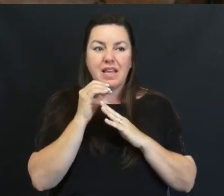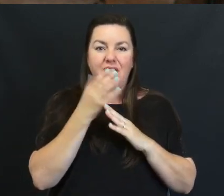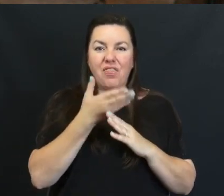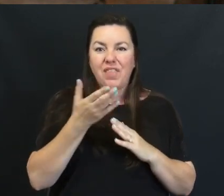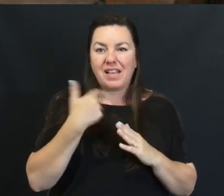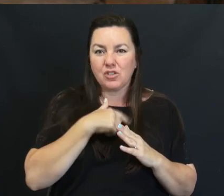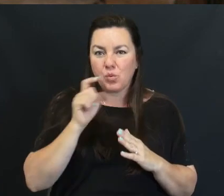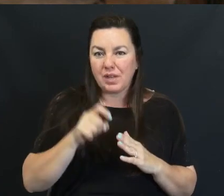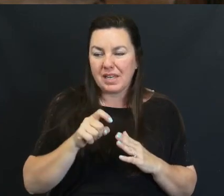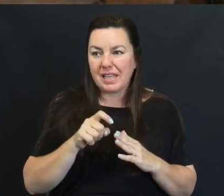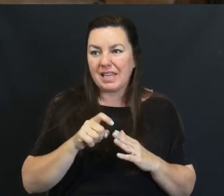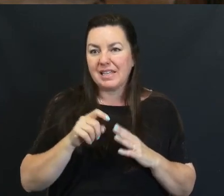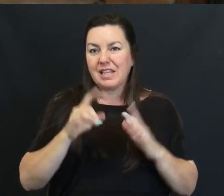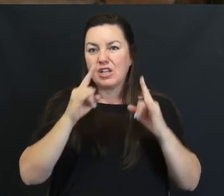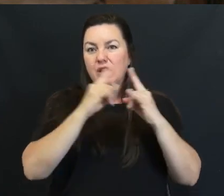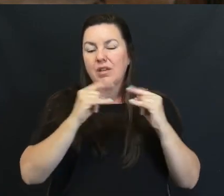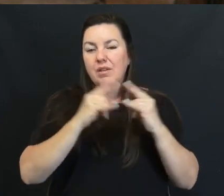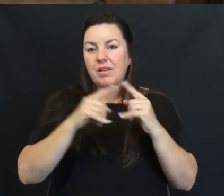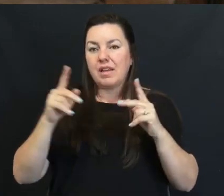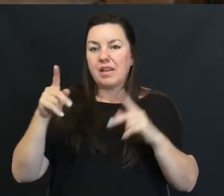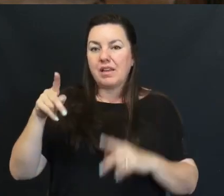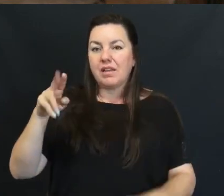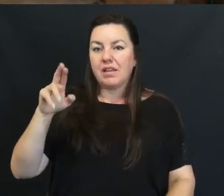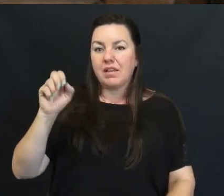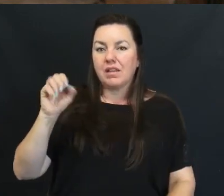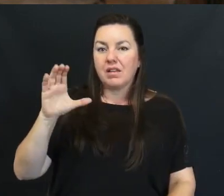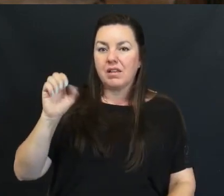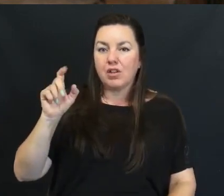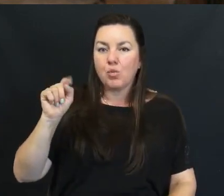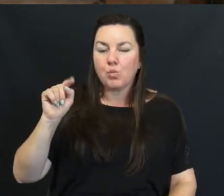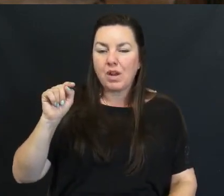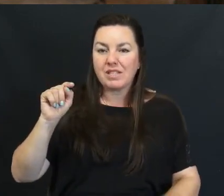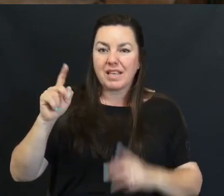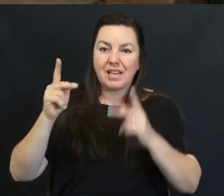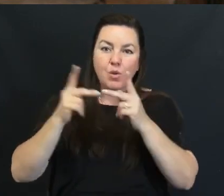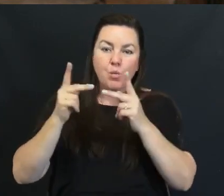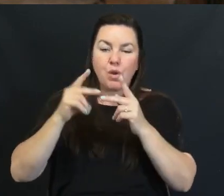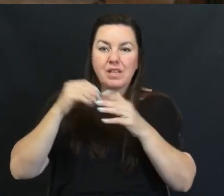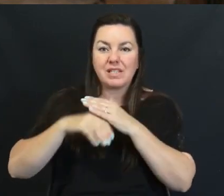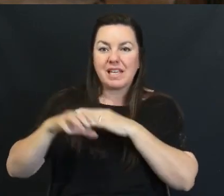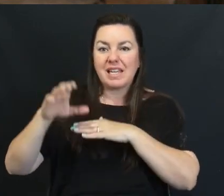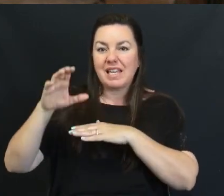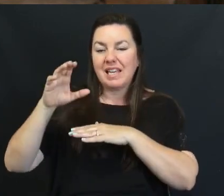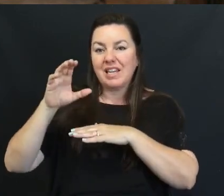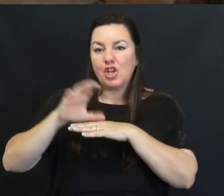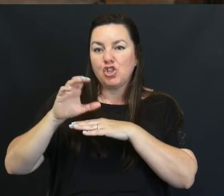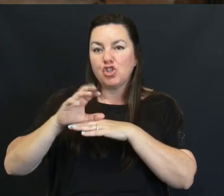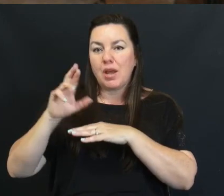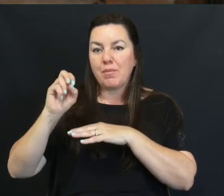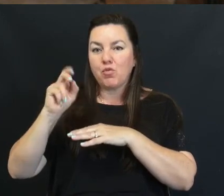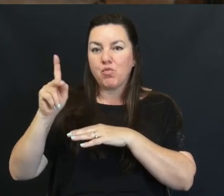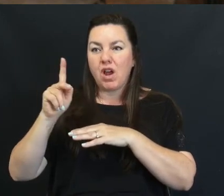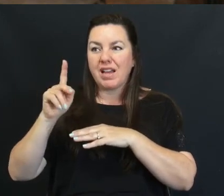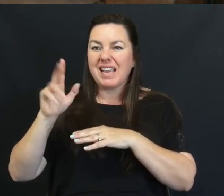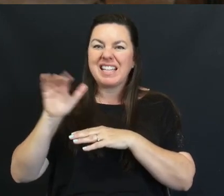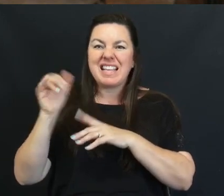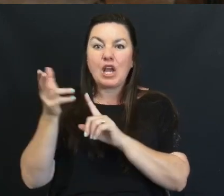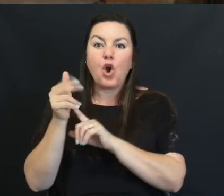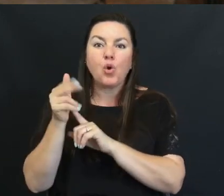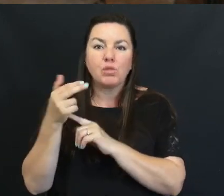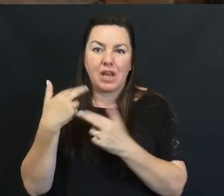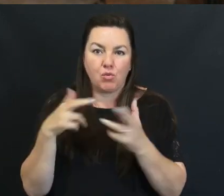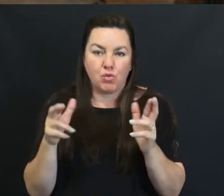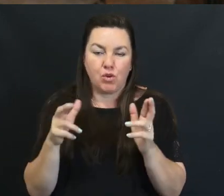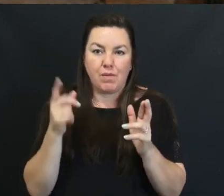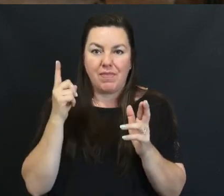Just To Let You Know The Retreat Is Up In Prescott At Chapel Rock And It's In More Of Like A Hotel Room Where You Room With One Person